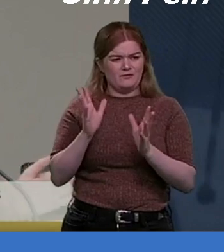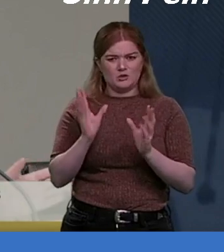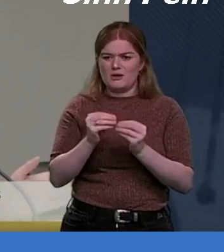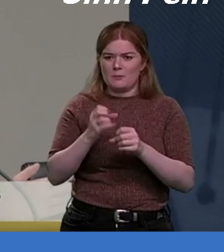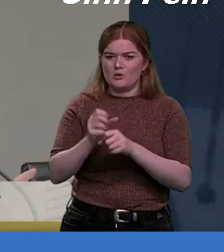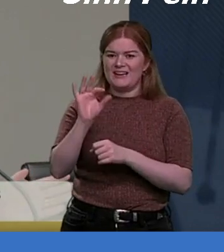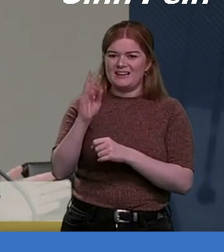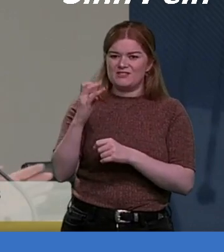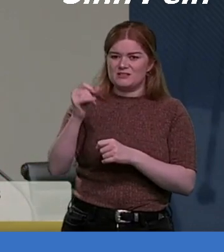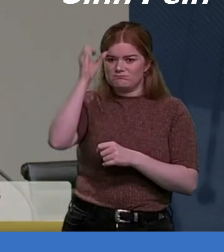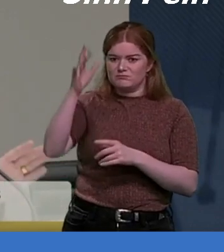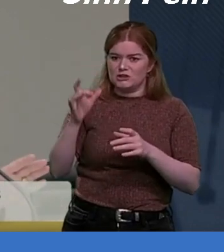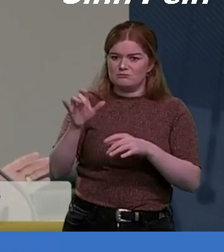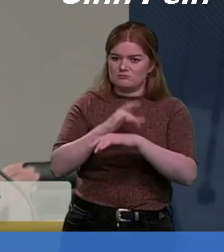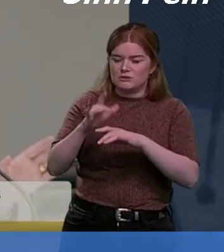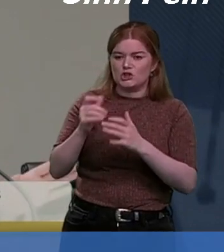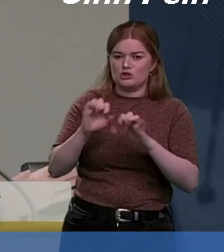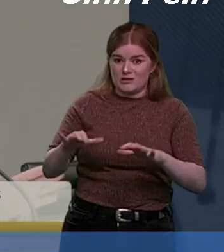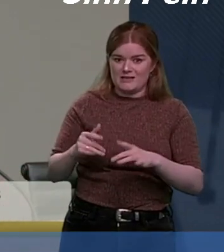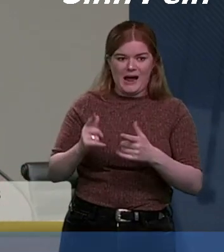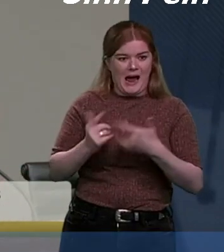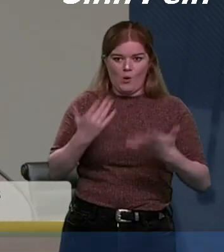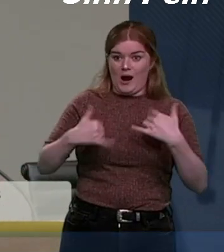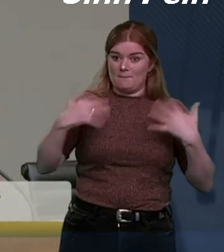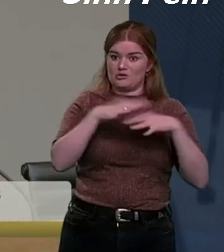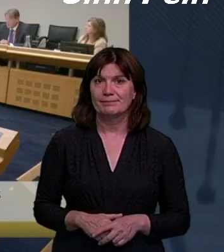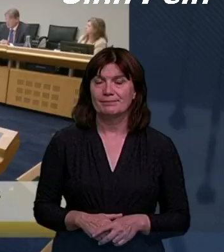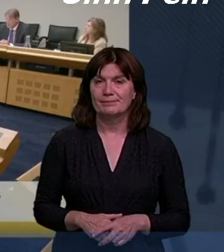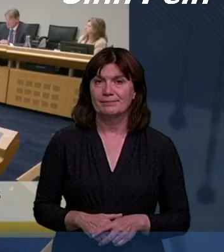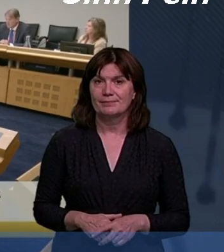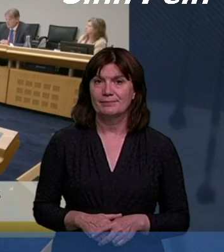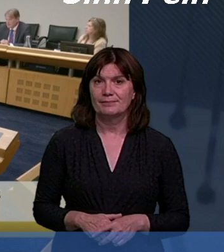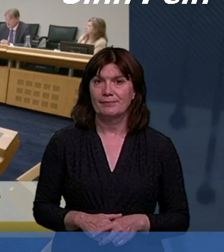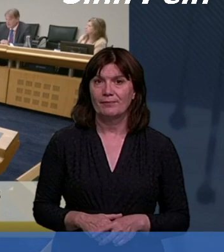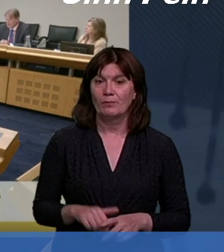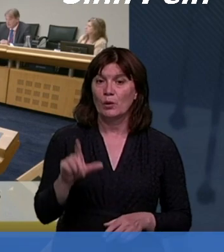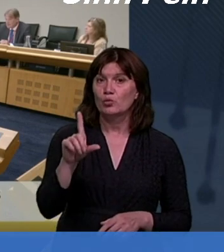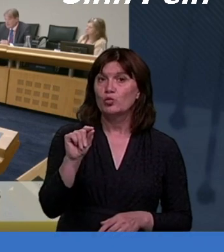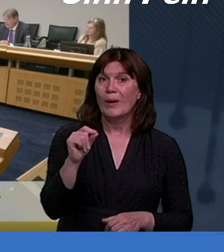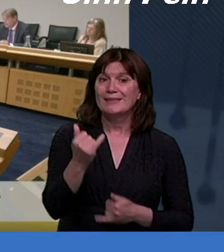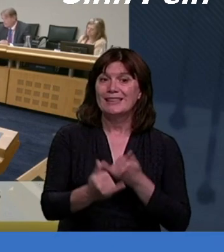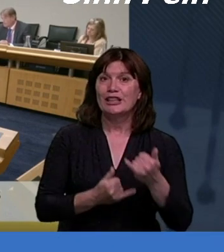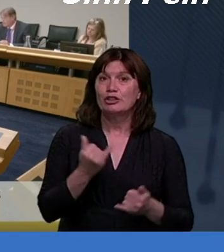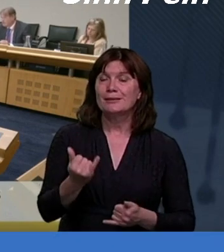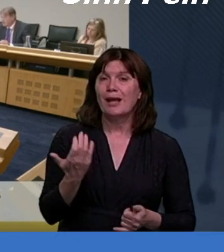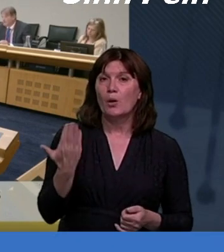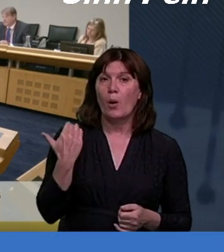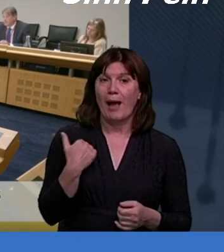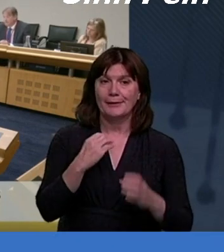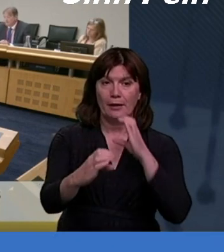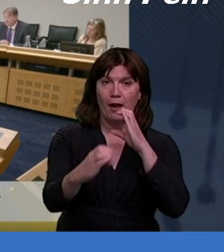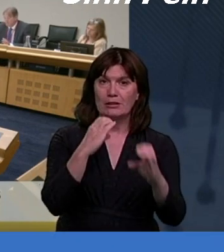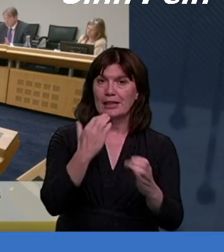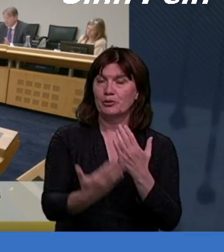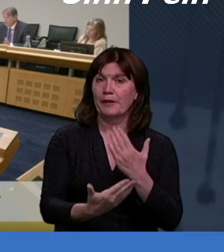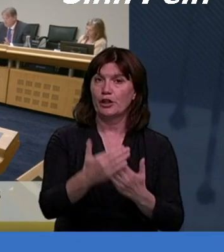gifted children, Brendan might just touch on how our mainstream supports are also working. 20 years ago I had a conversation with a young person about